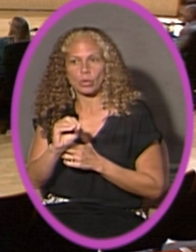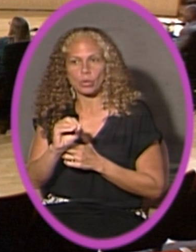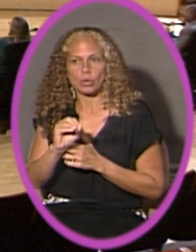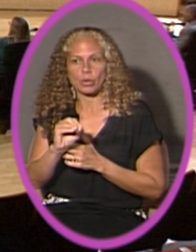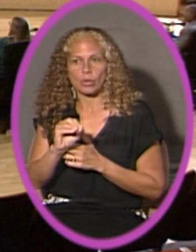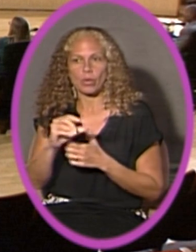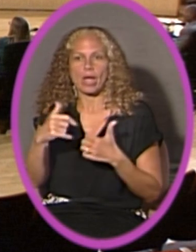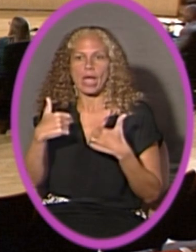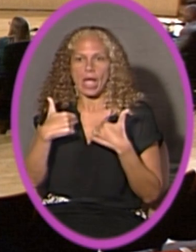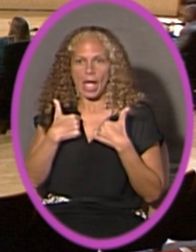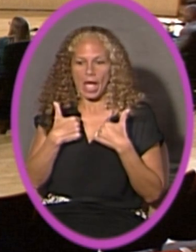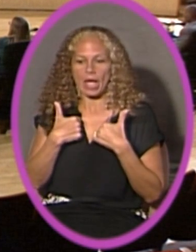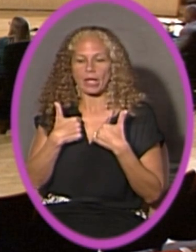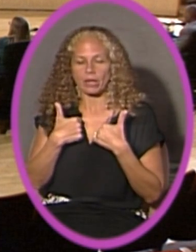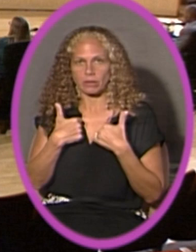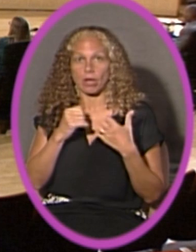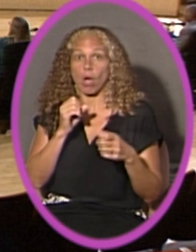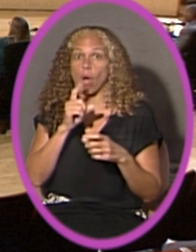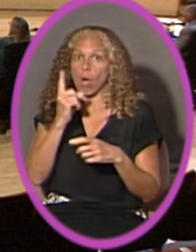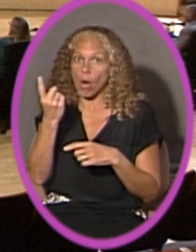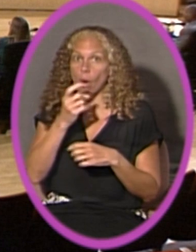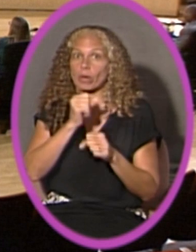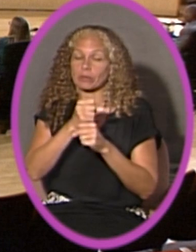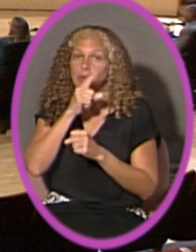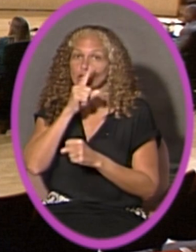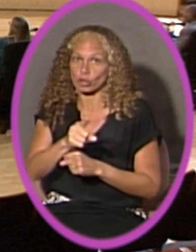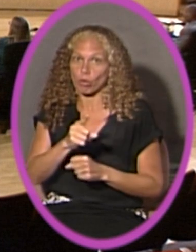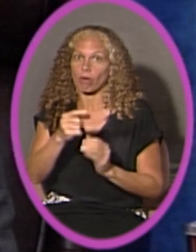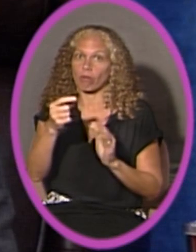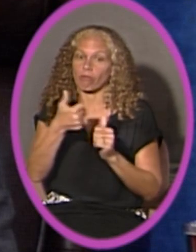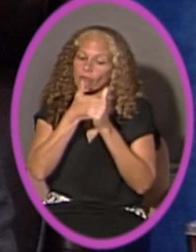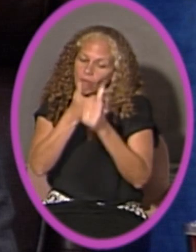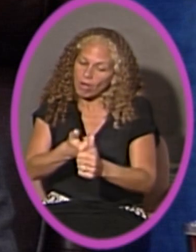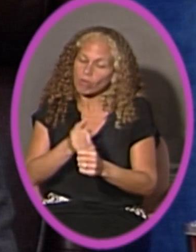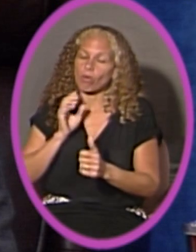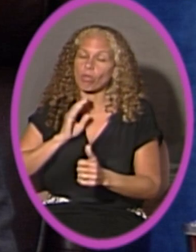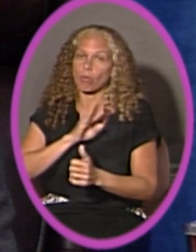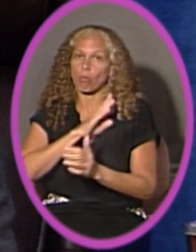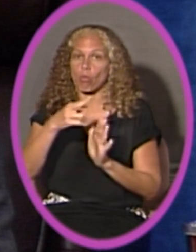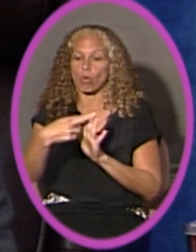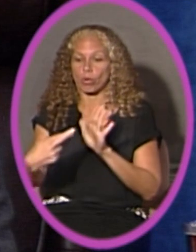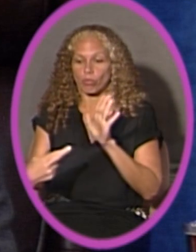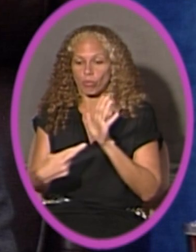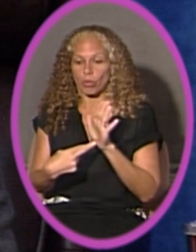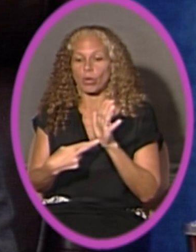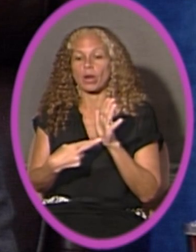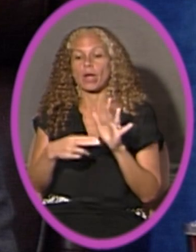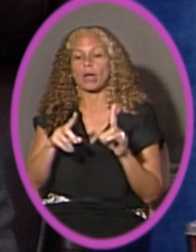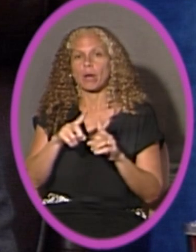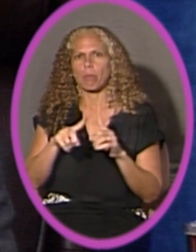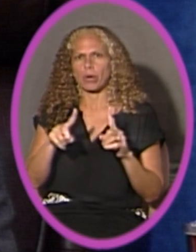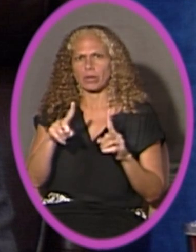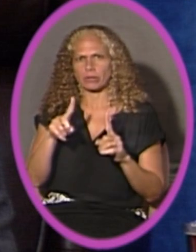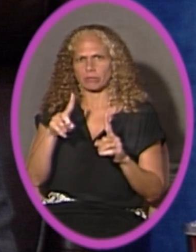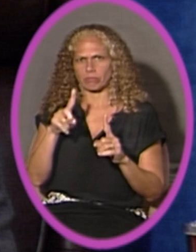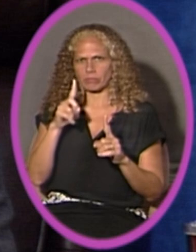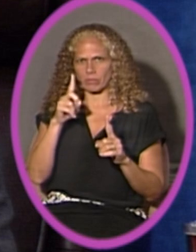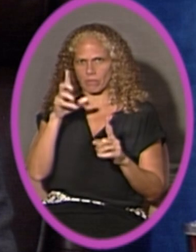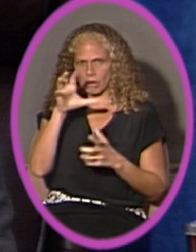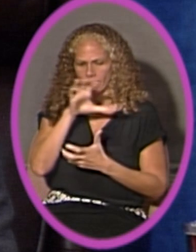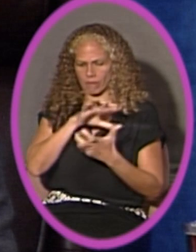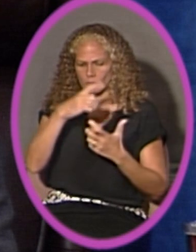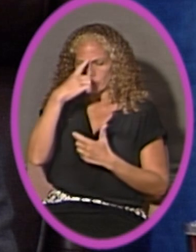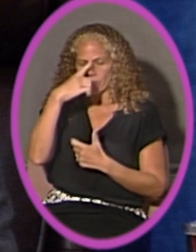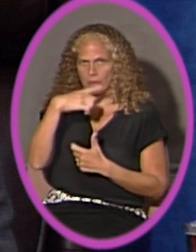always enforces the board rule of 169.1. The confusion, at least for me, became when